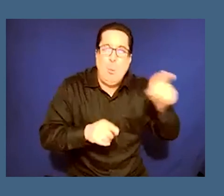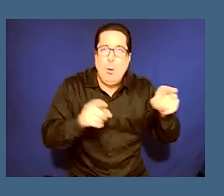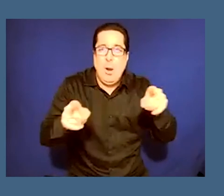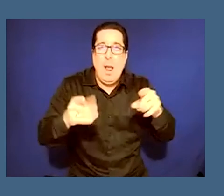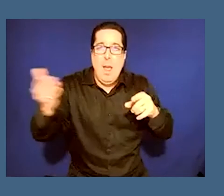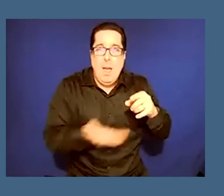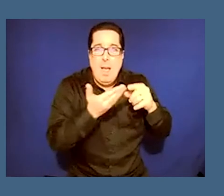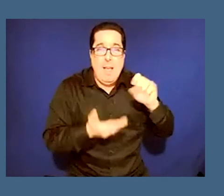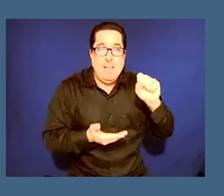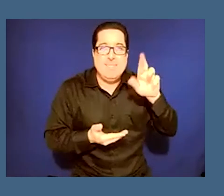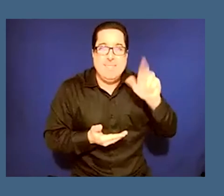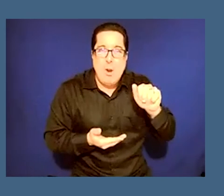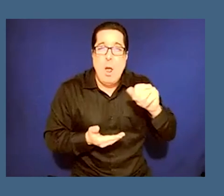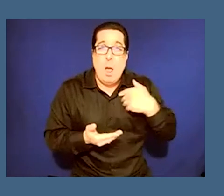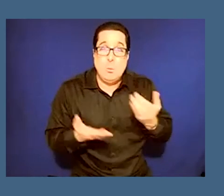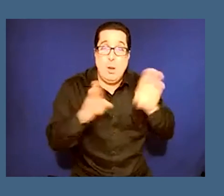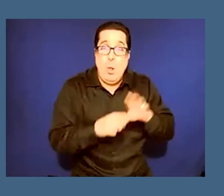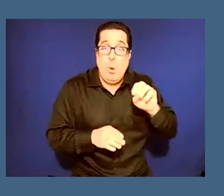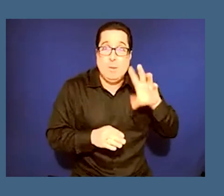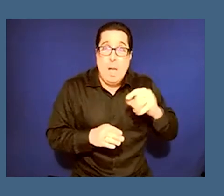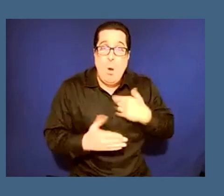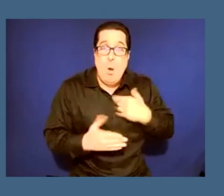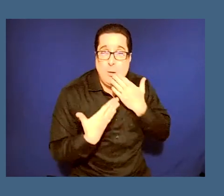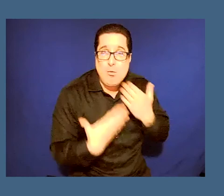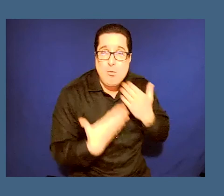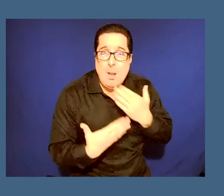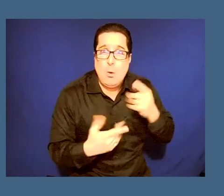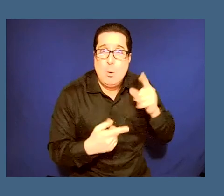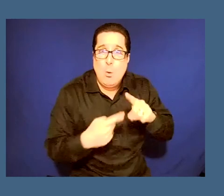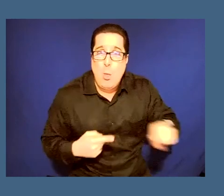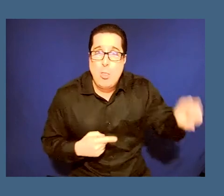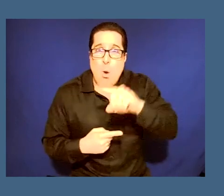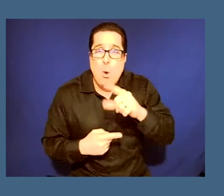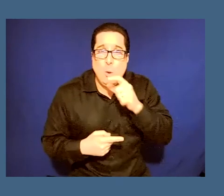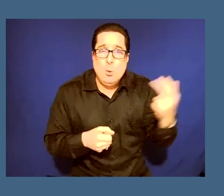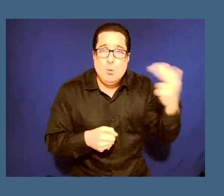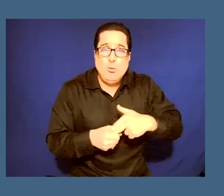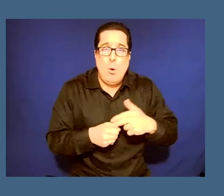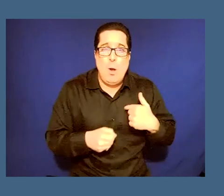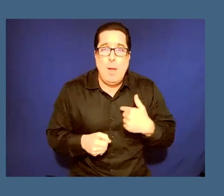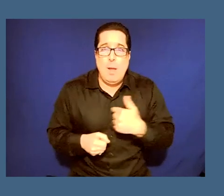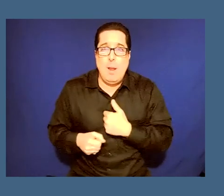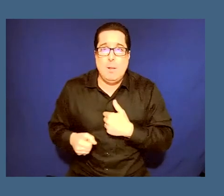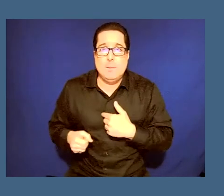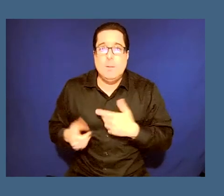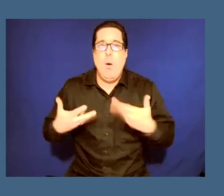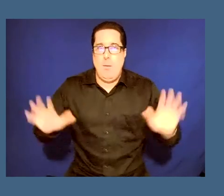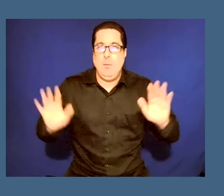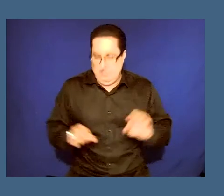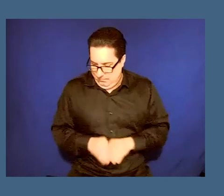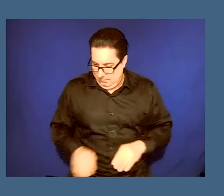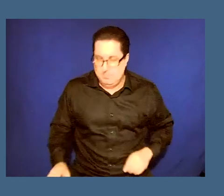close out and as we give gratitude to those of you who joined us uh as panelists